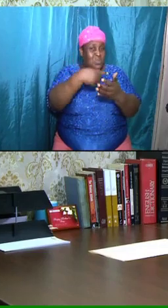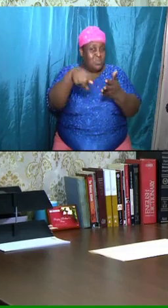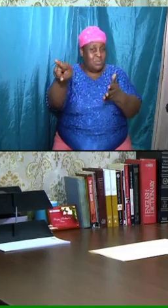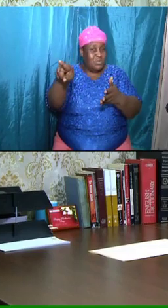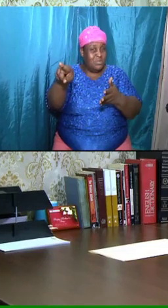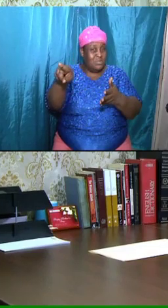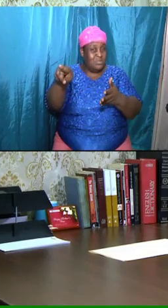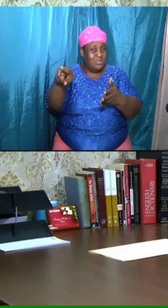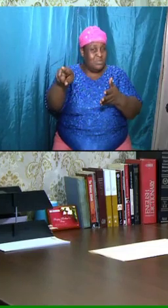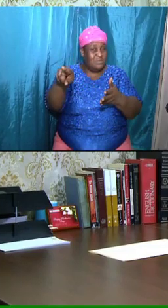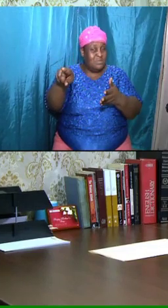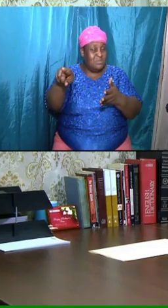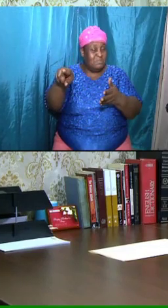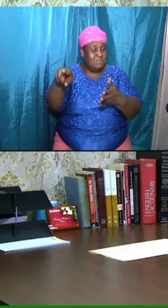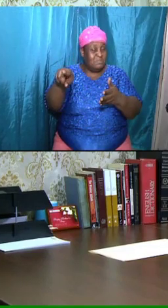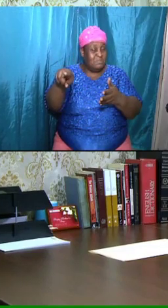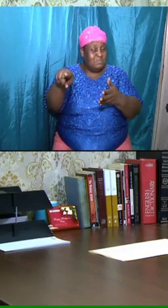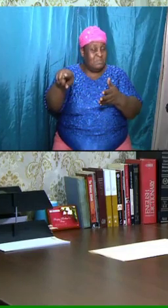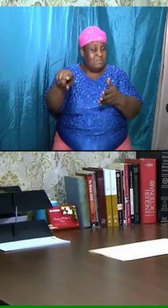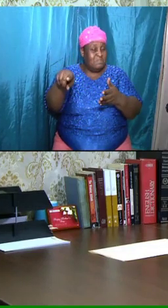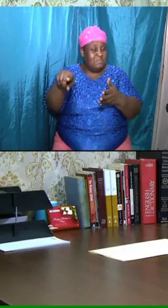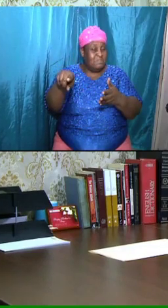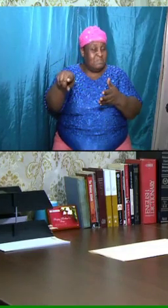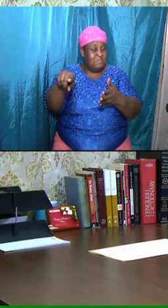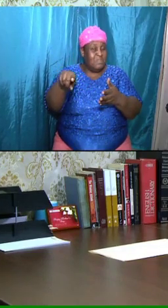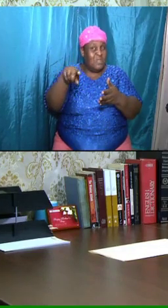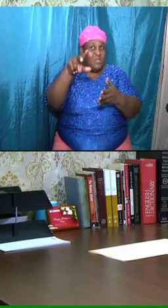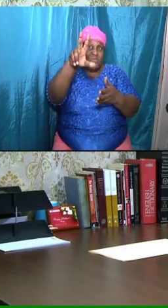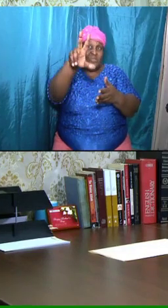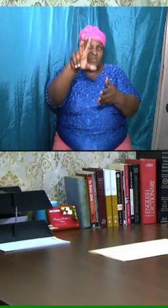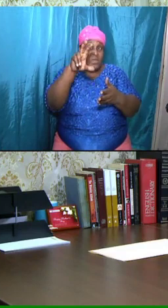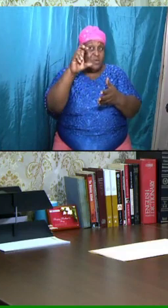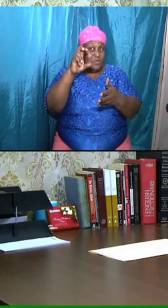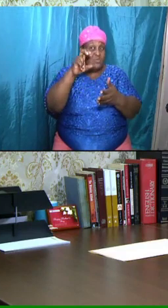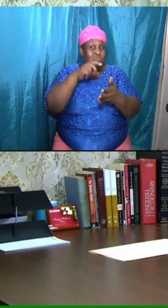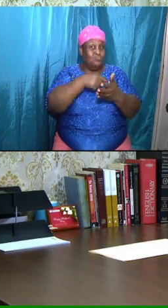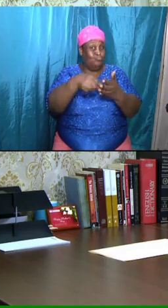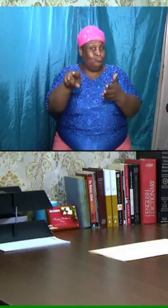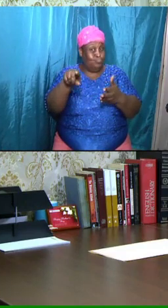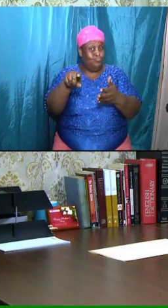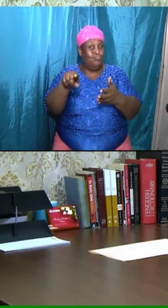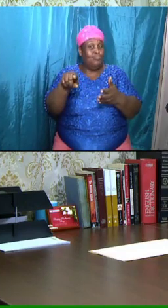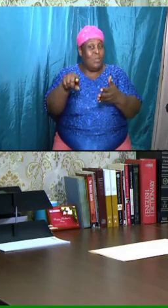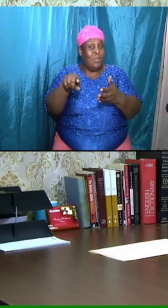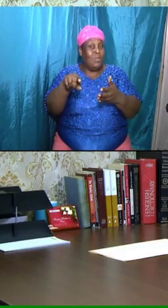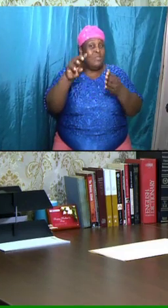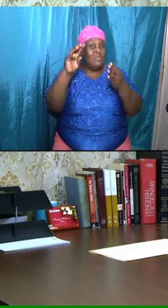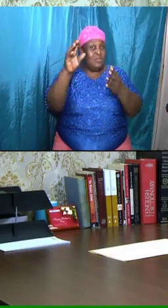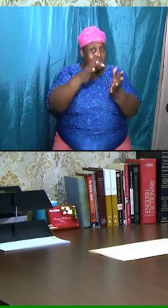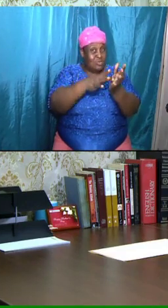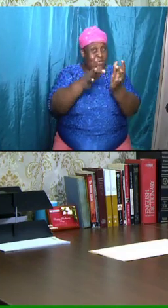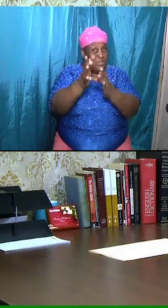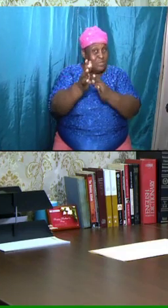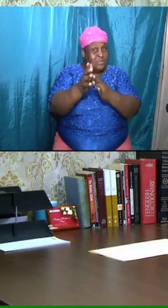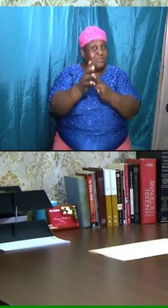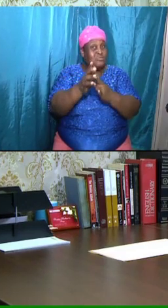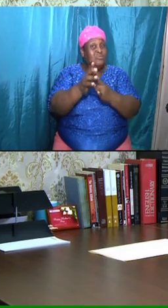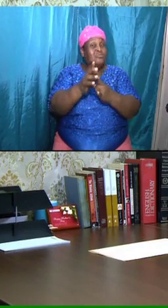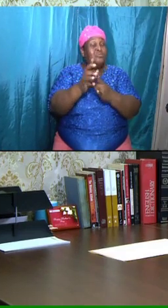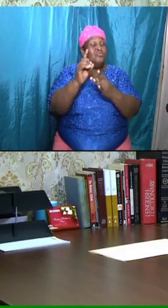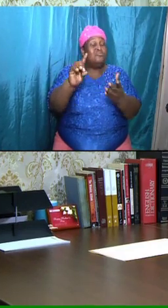so we all should be familiar with it. And after three score and two weeks, shall Messiah be cut off,